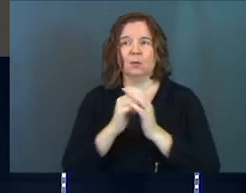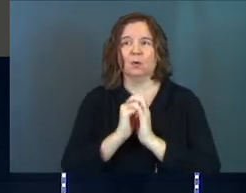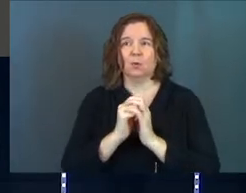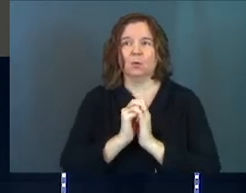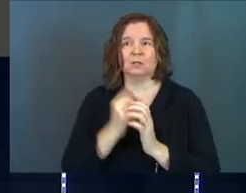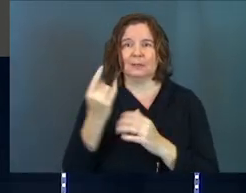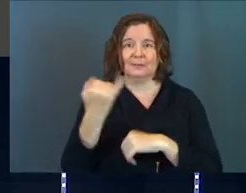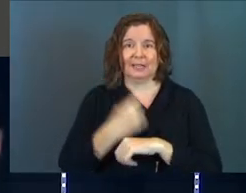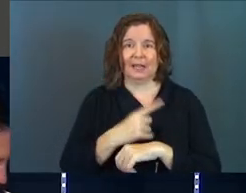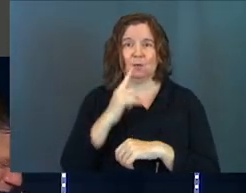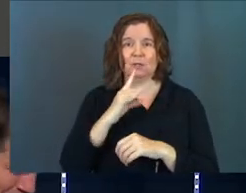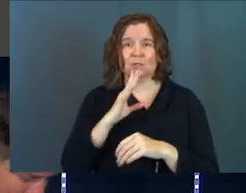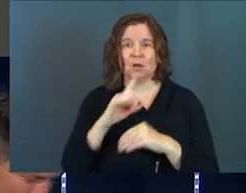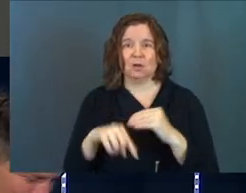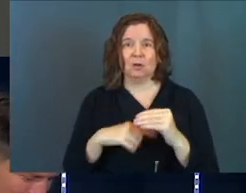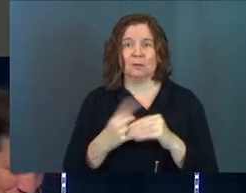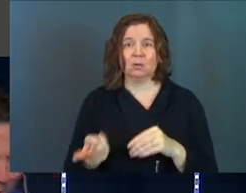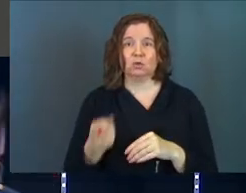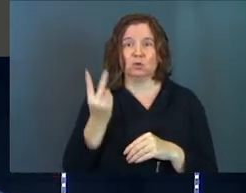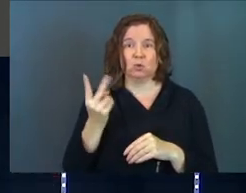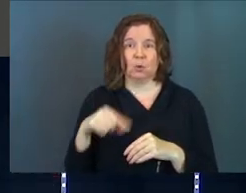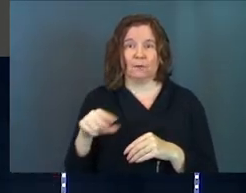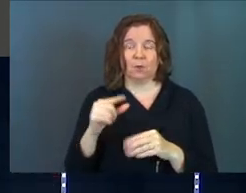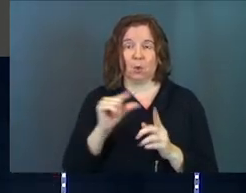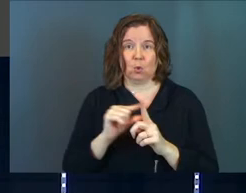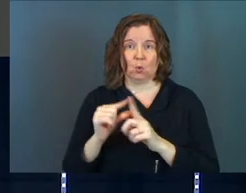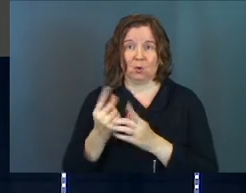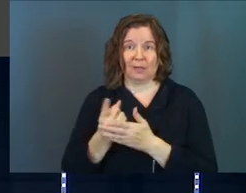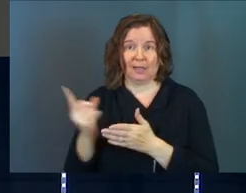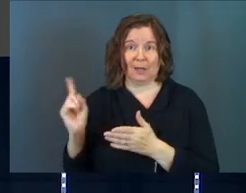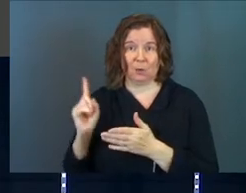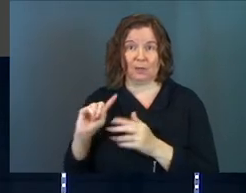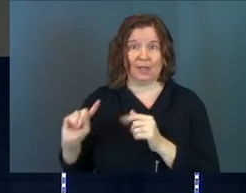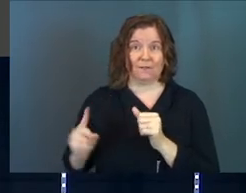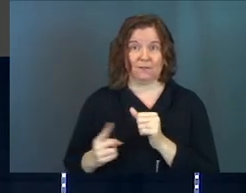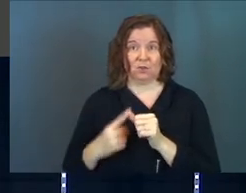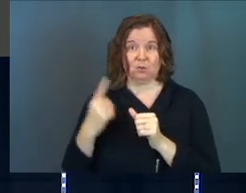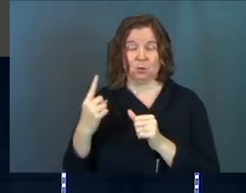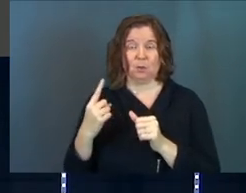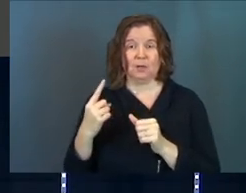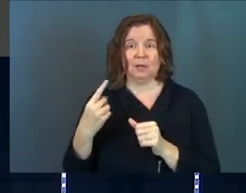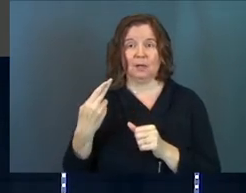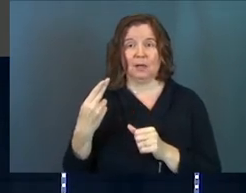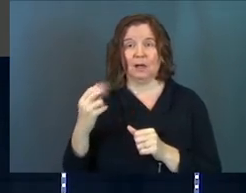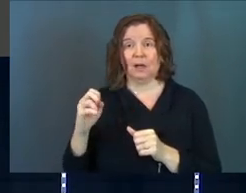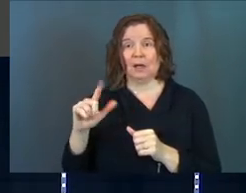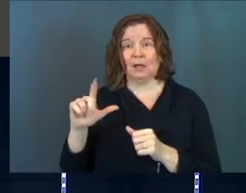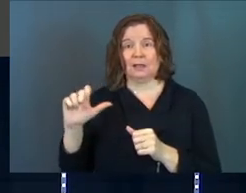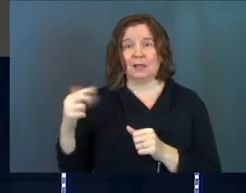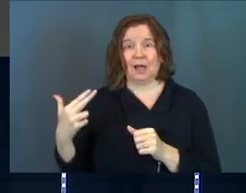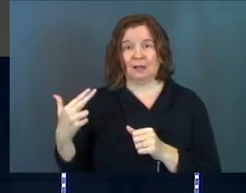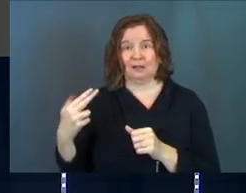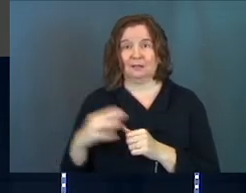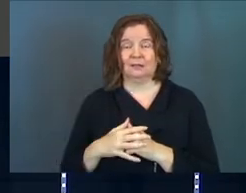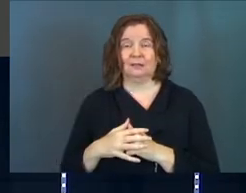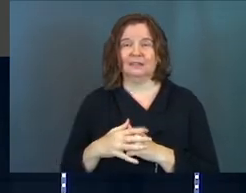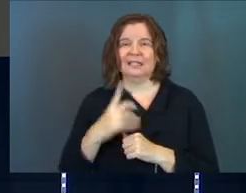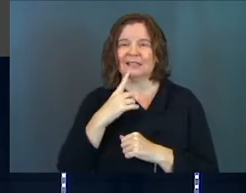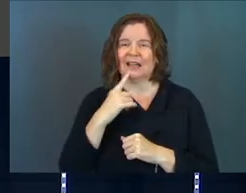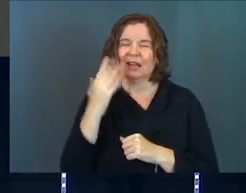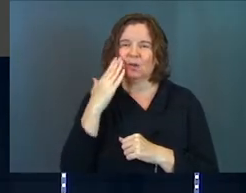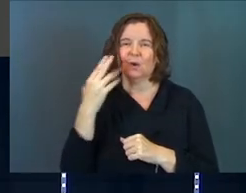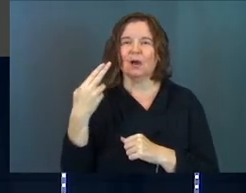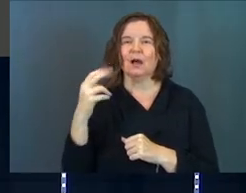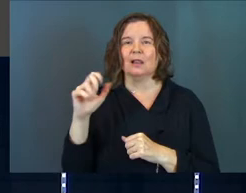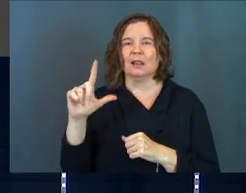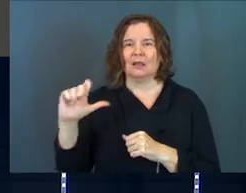worship him today. We talked about two of those words last week. The very first one was halal. Say halal. Halal. I know it's a